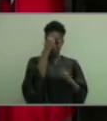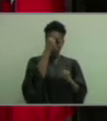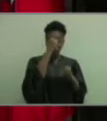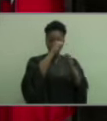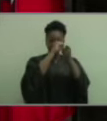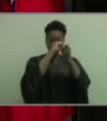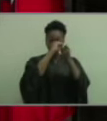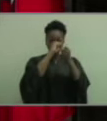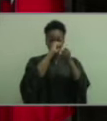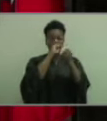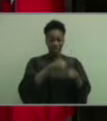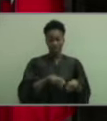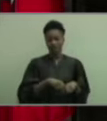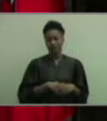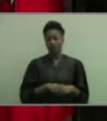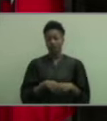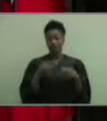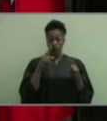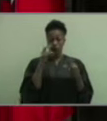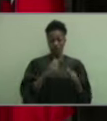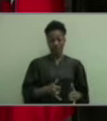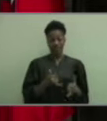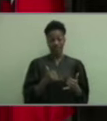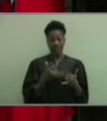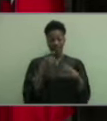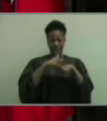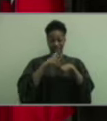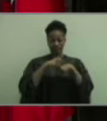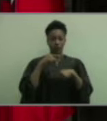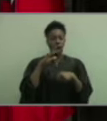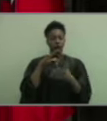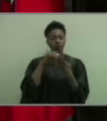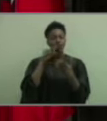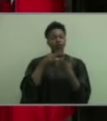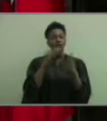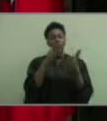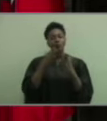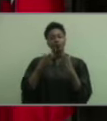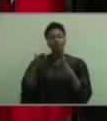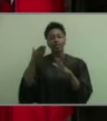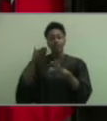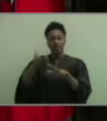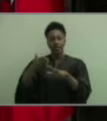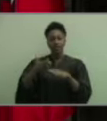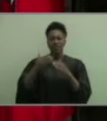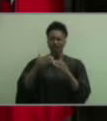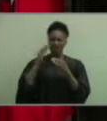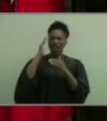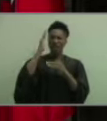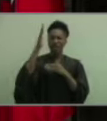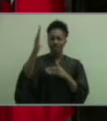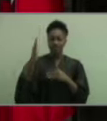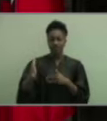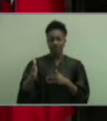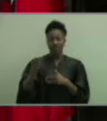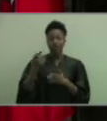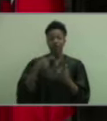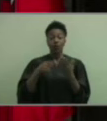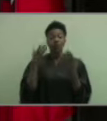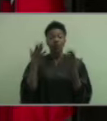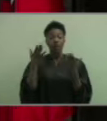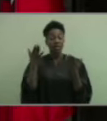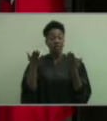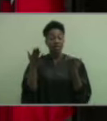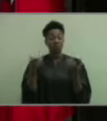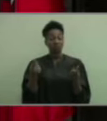Moreover, through this pandemic, we will learn the value of planning ahead into the future, having foresight for what may come, and using